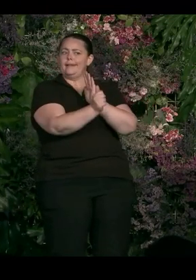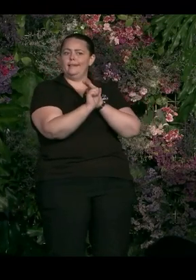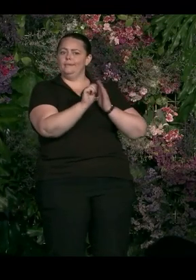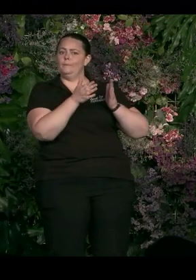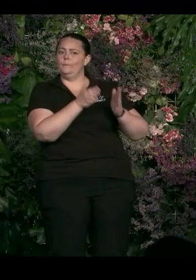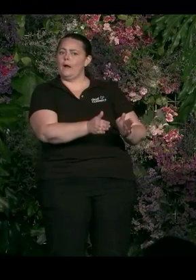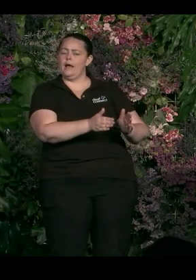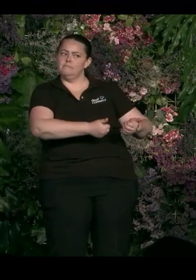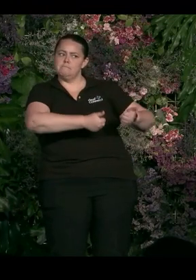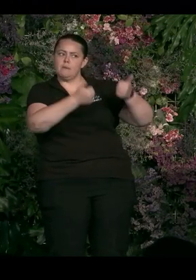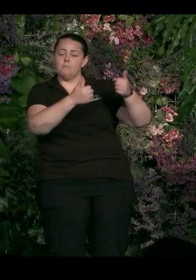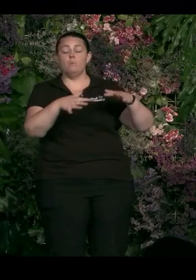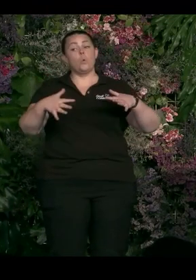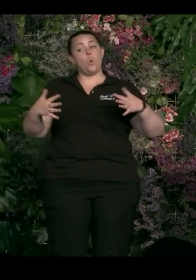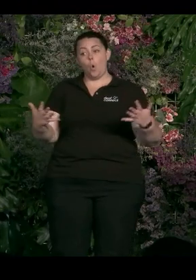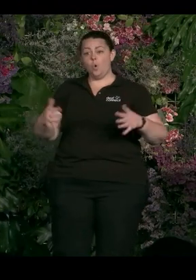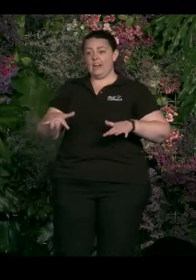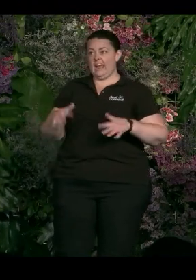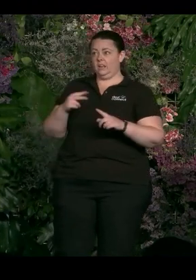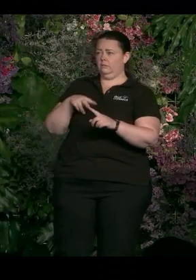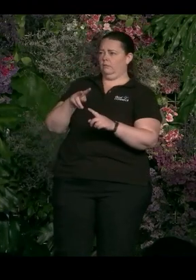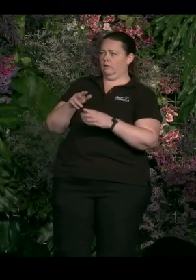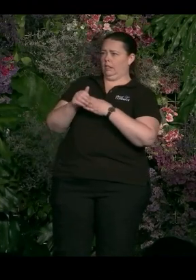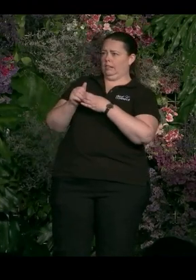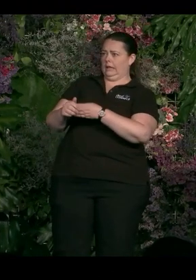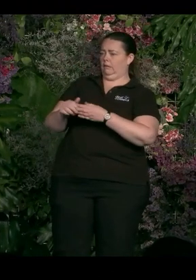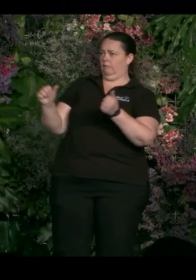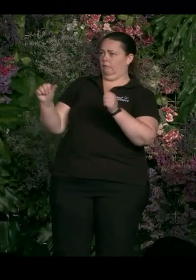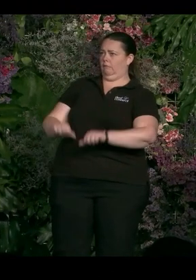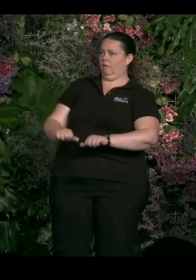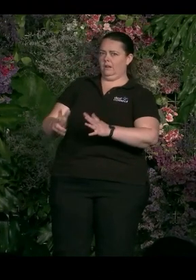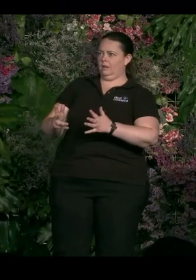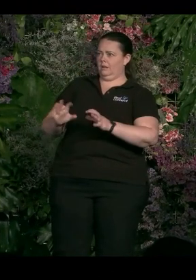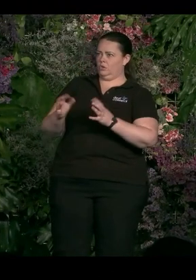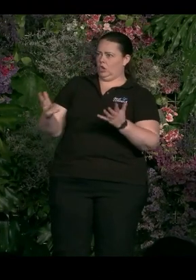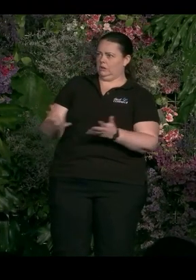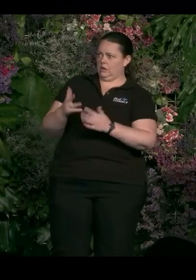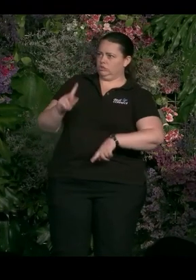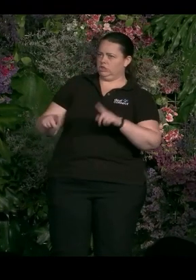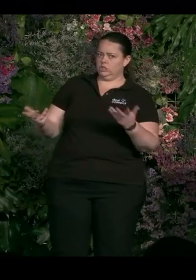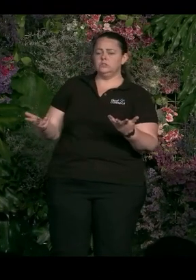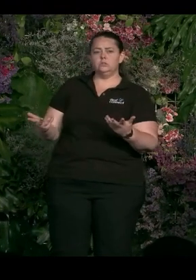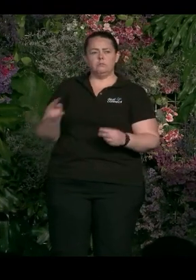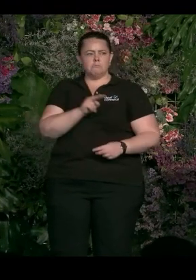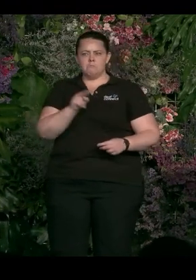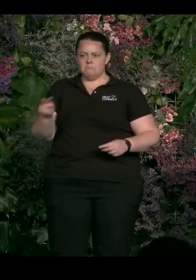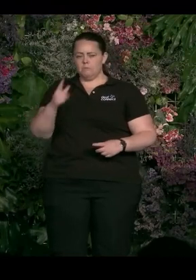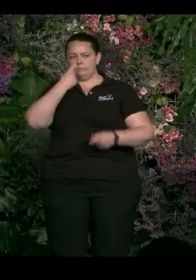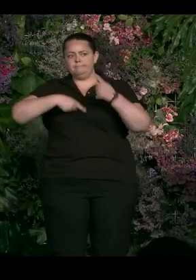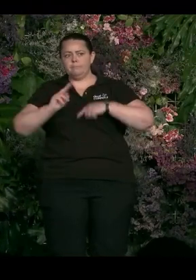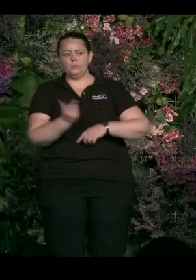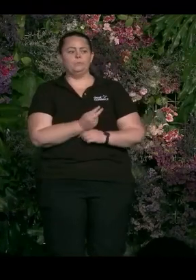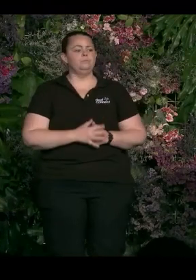really encouraging and bringing through diversity? Thanks, Kate.